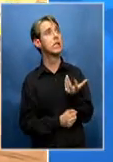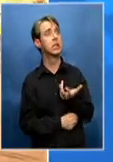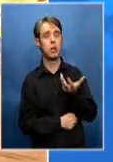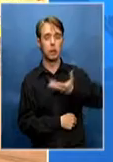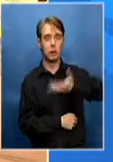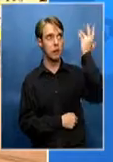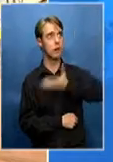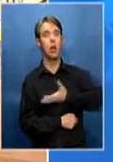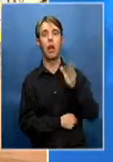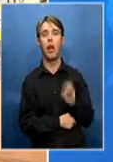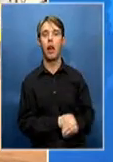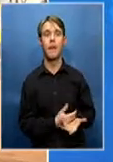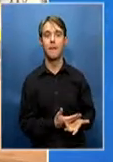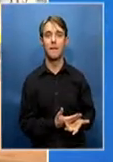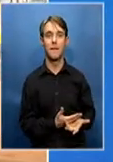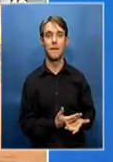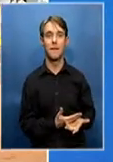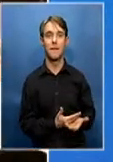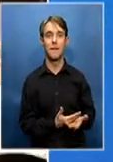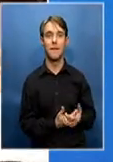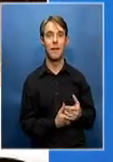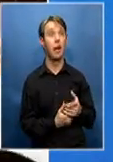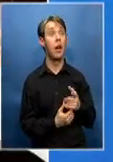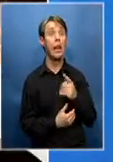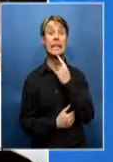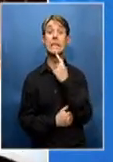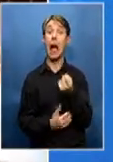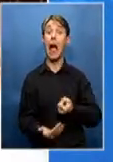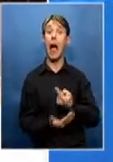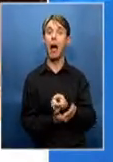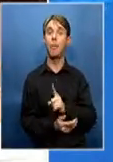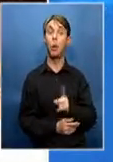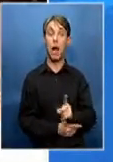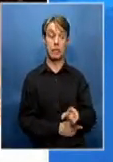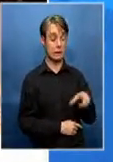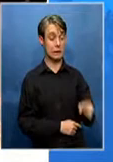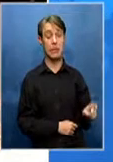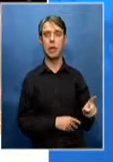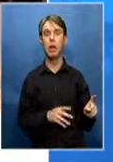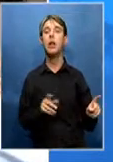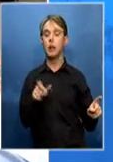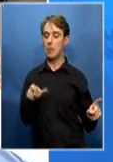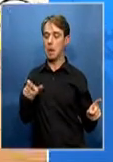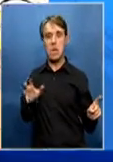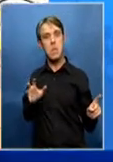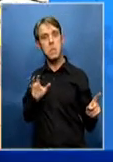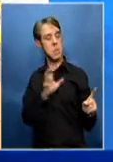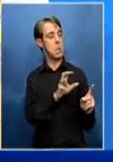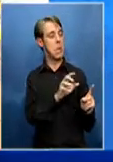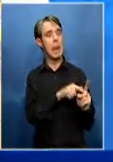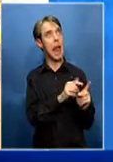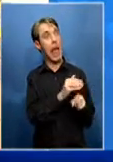Police say two assailants first confronted him outside, then the scuffle moved inside and ended in a bloodbath.